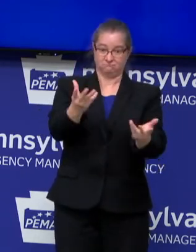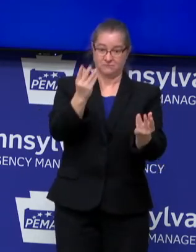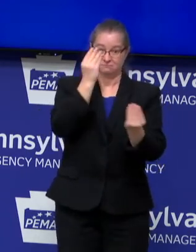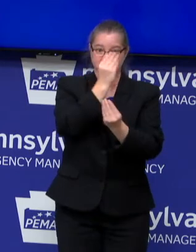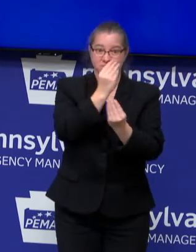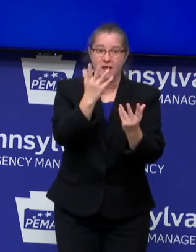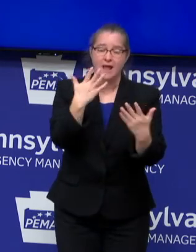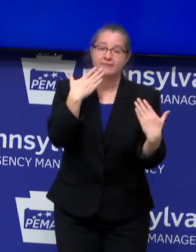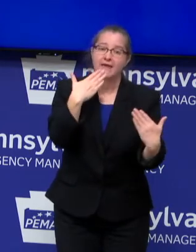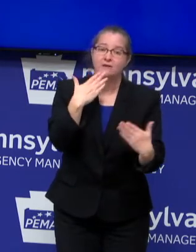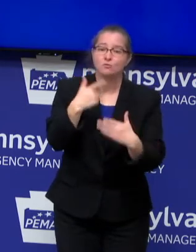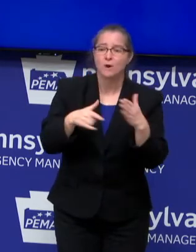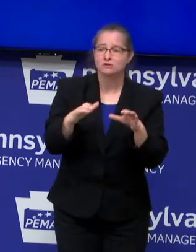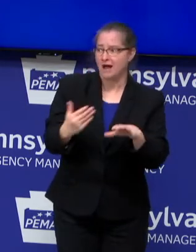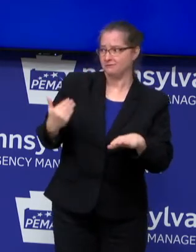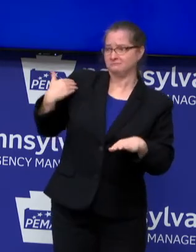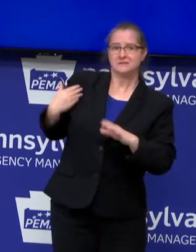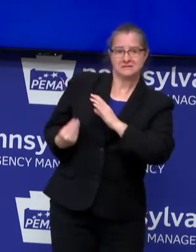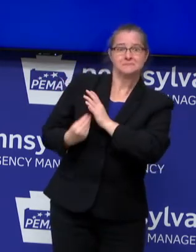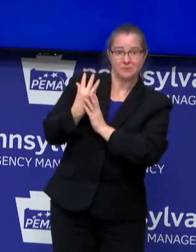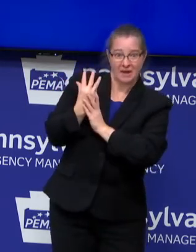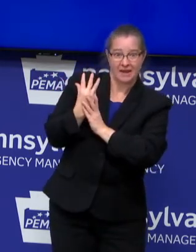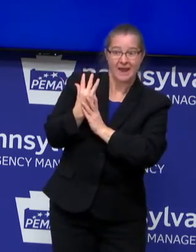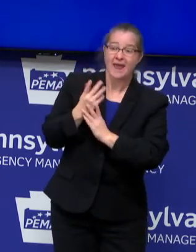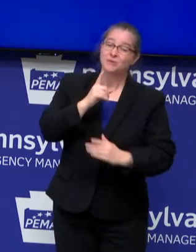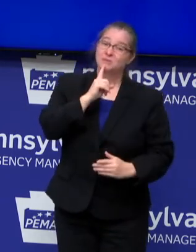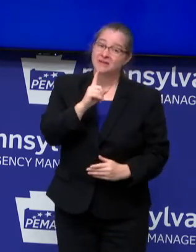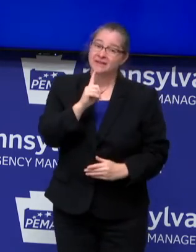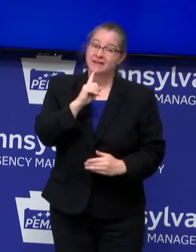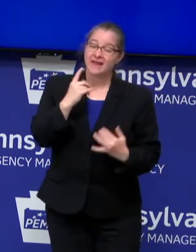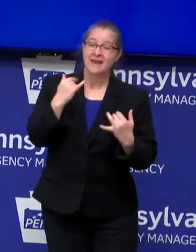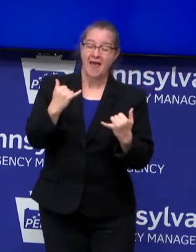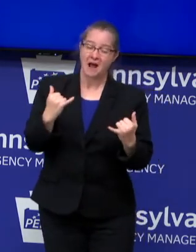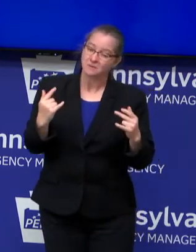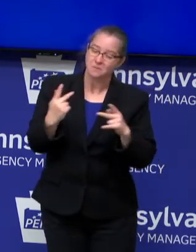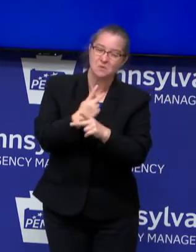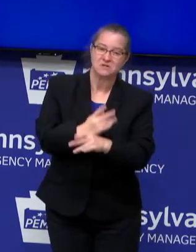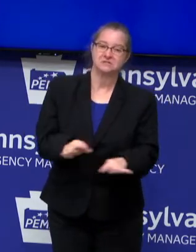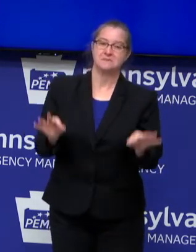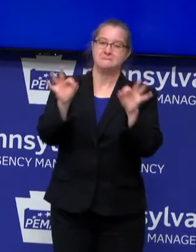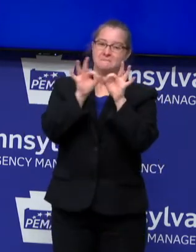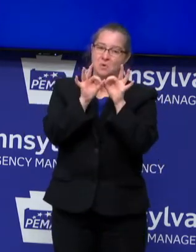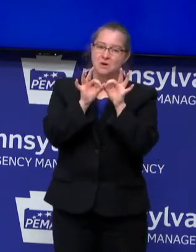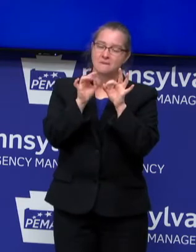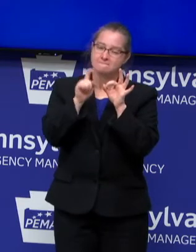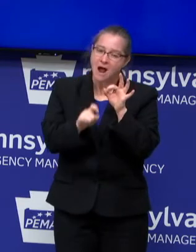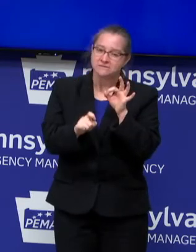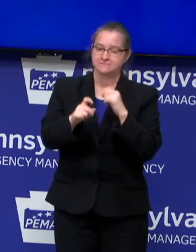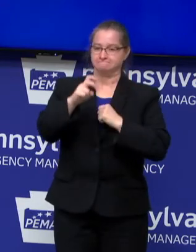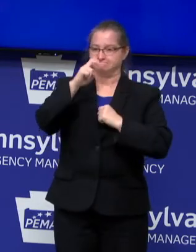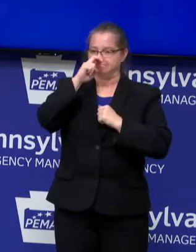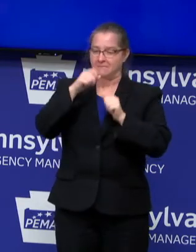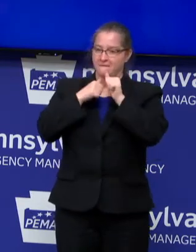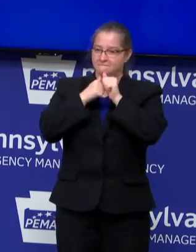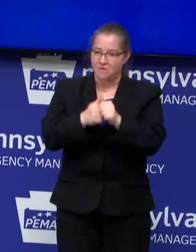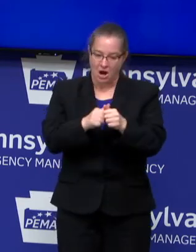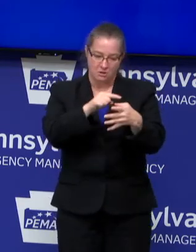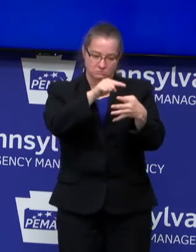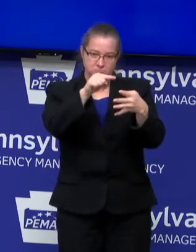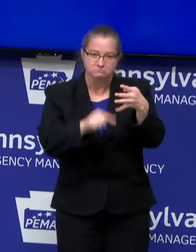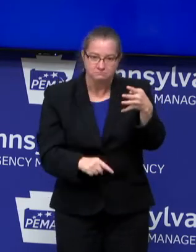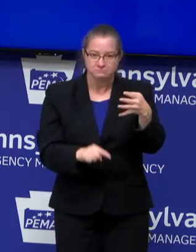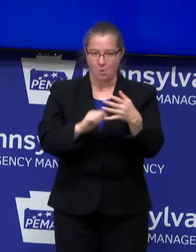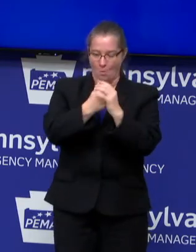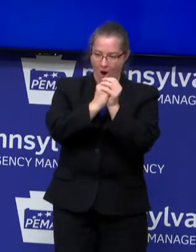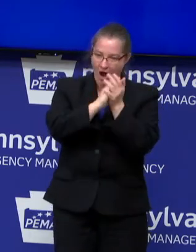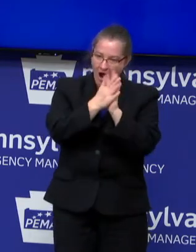thank you for what you have done in the spring. And it's really even more important for you to be diligent now about maintaining your